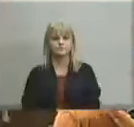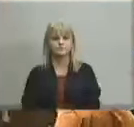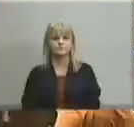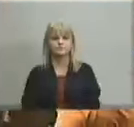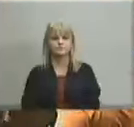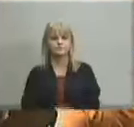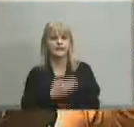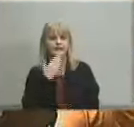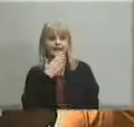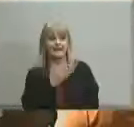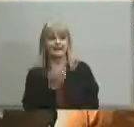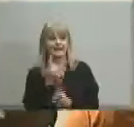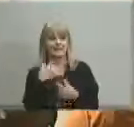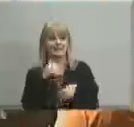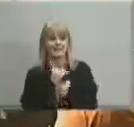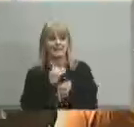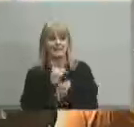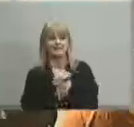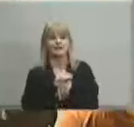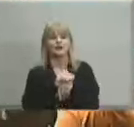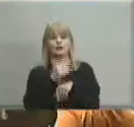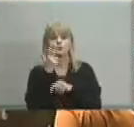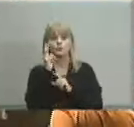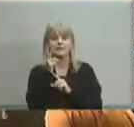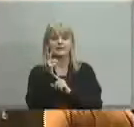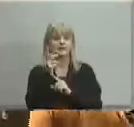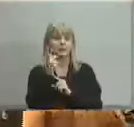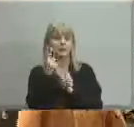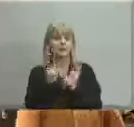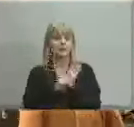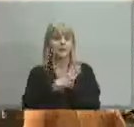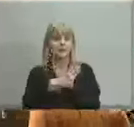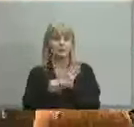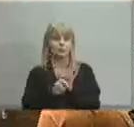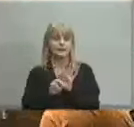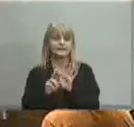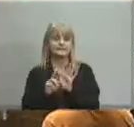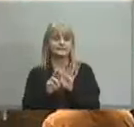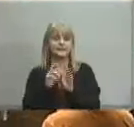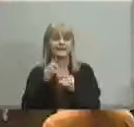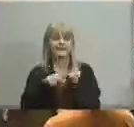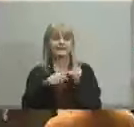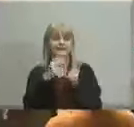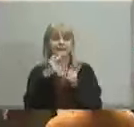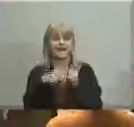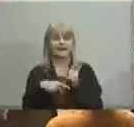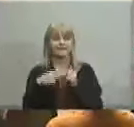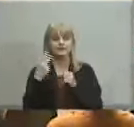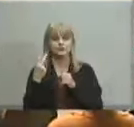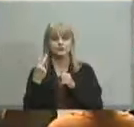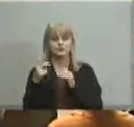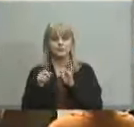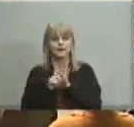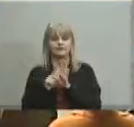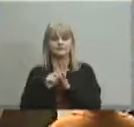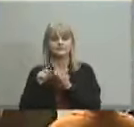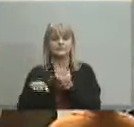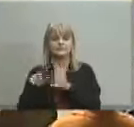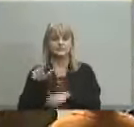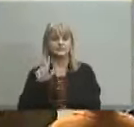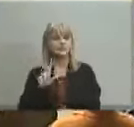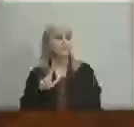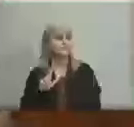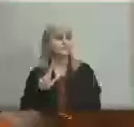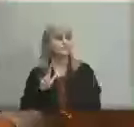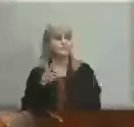ms fisher thank you for being with us tonight we have three minutes one bell rings at the end of two and a half and two at the end of three perfect thank you very much for having